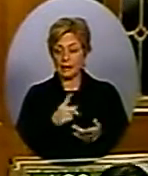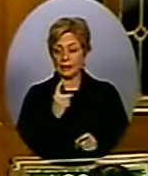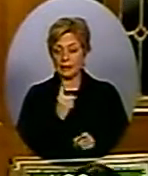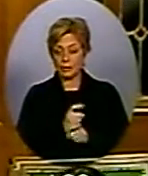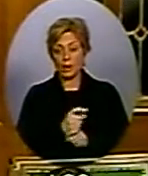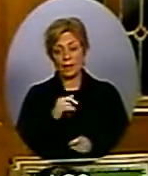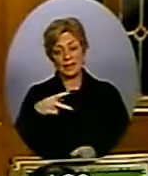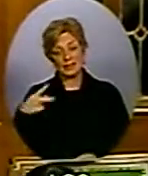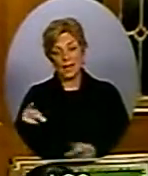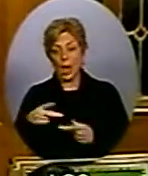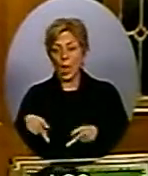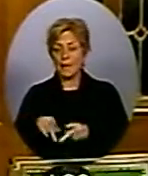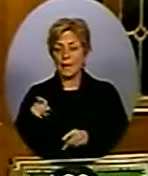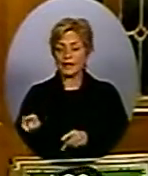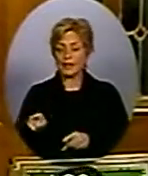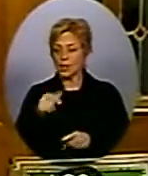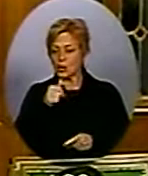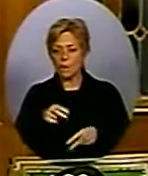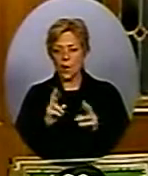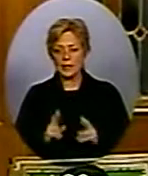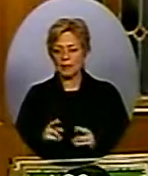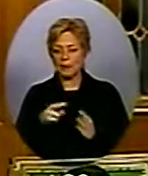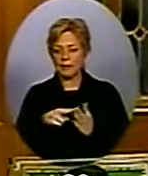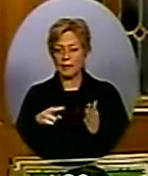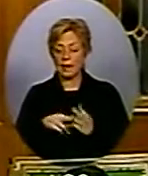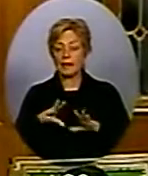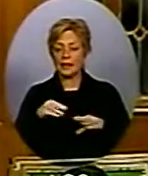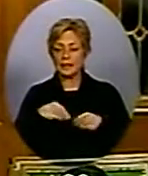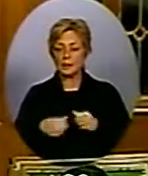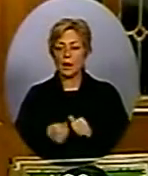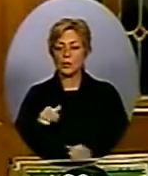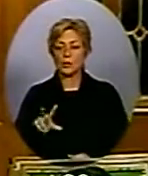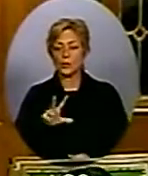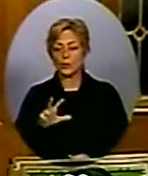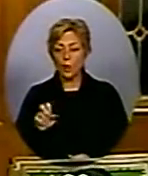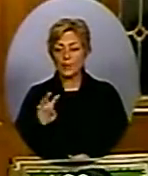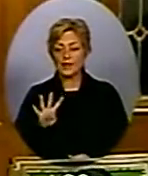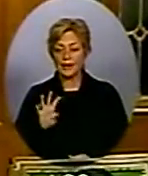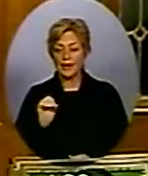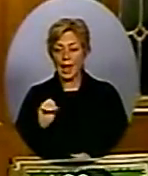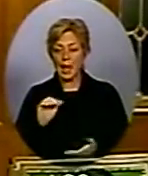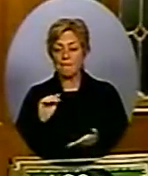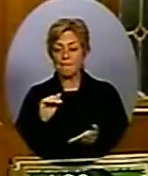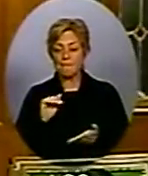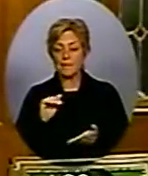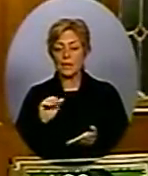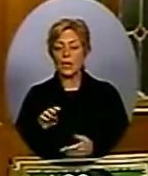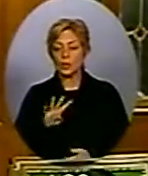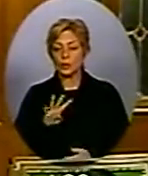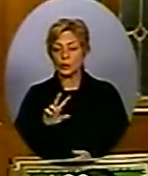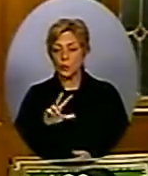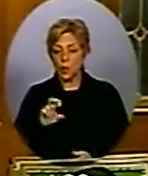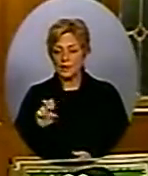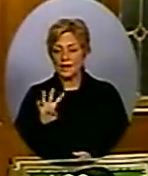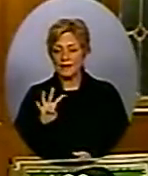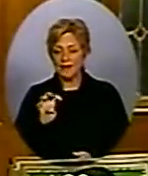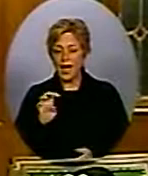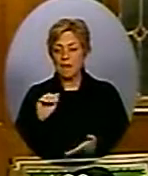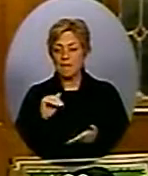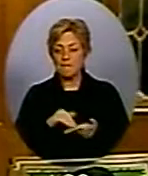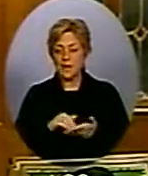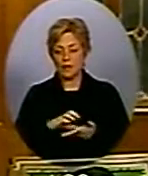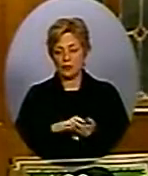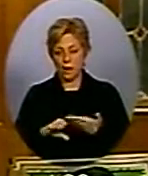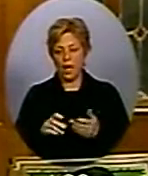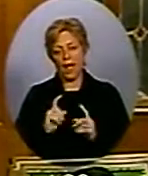$340,000 in illegal union money. And it was their leader, current leader, who